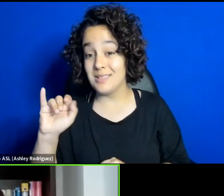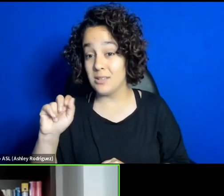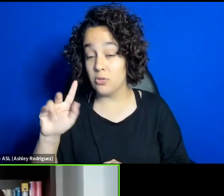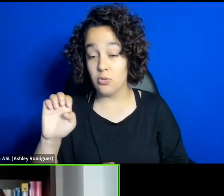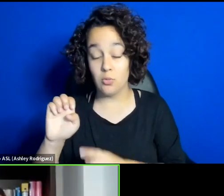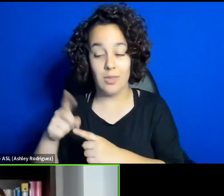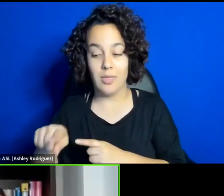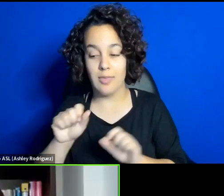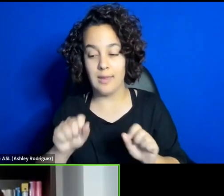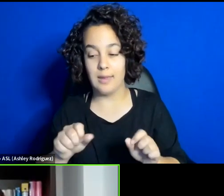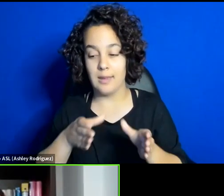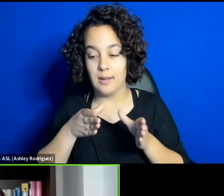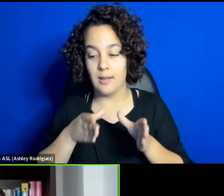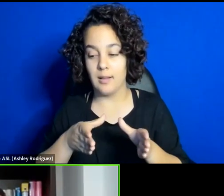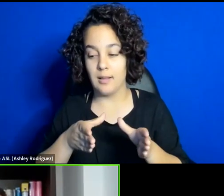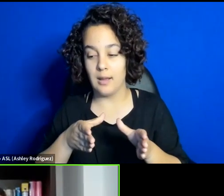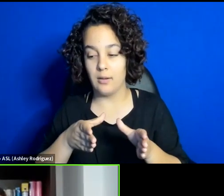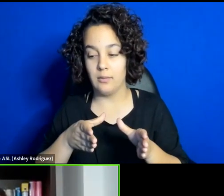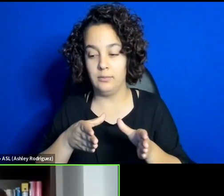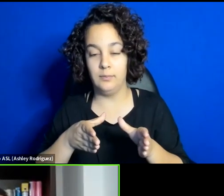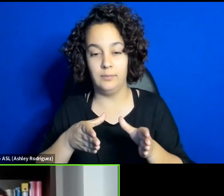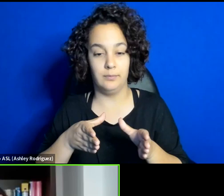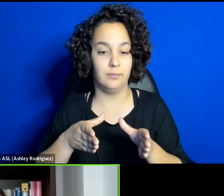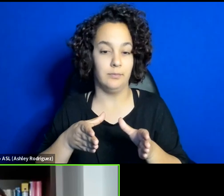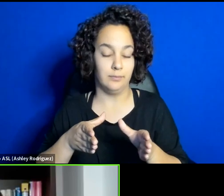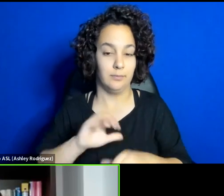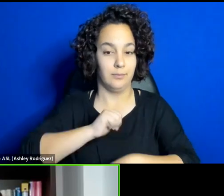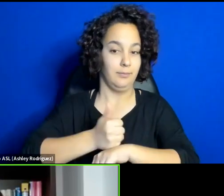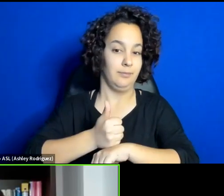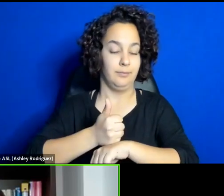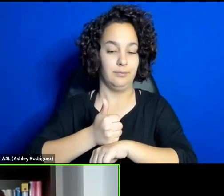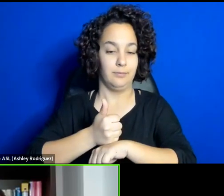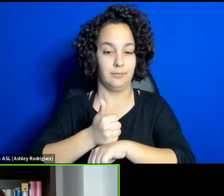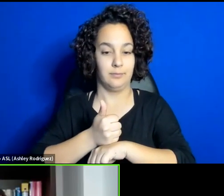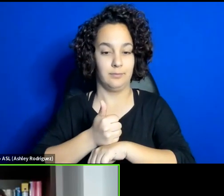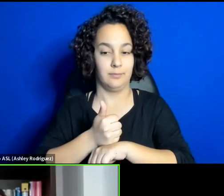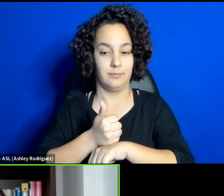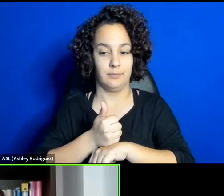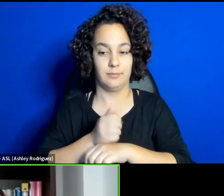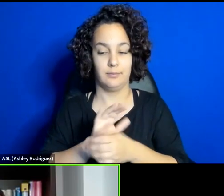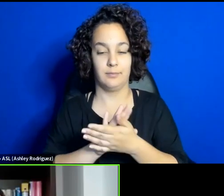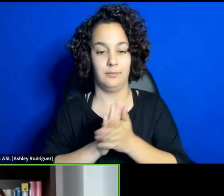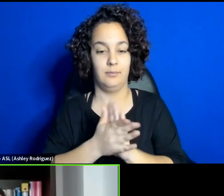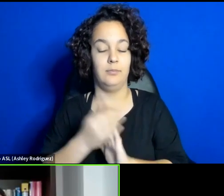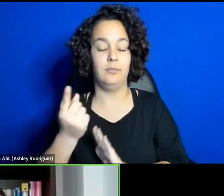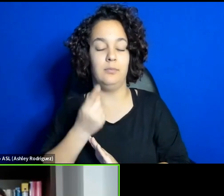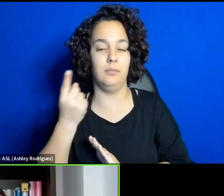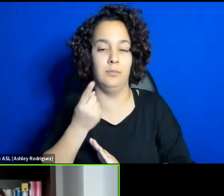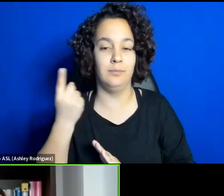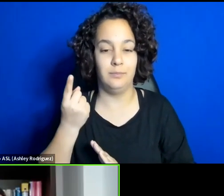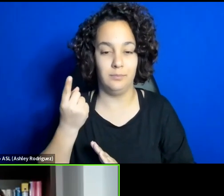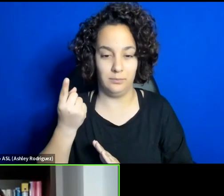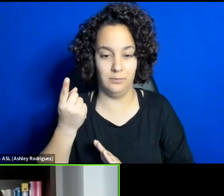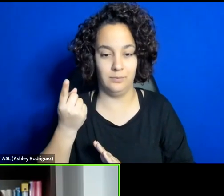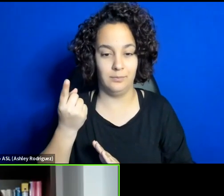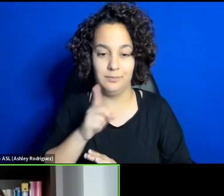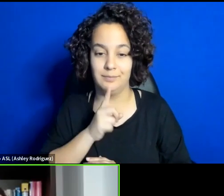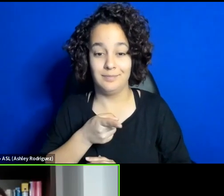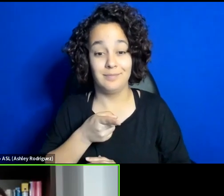become established, become something really